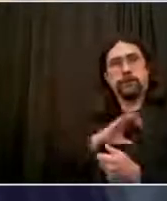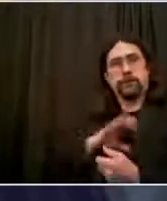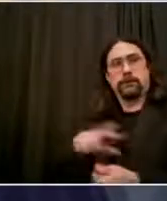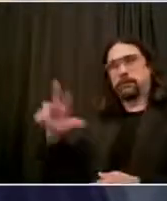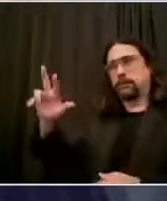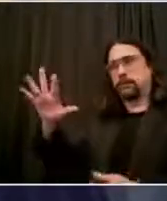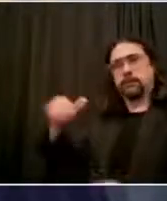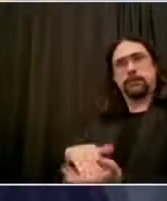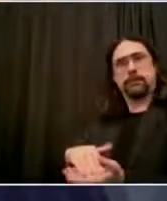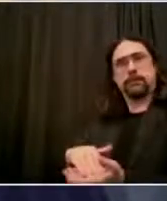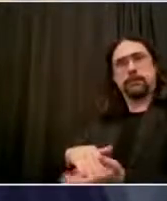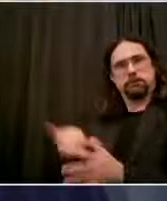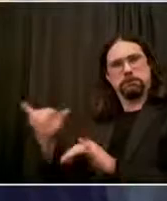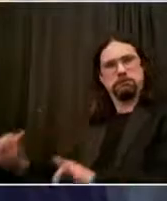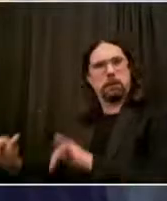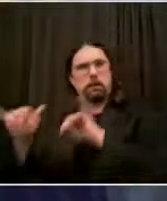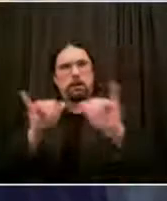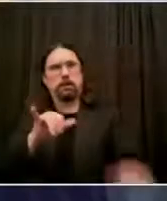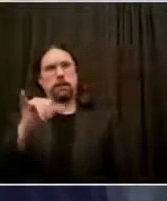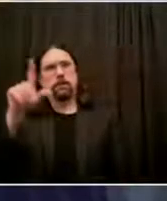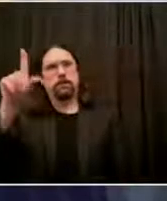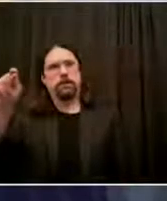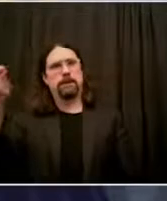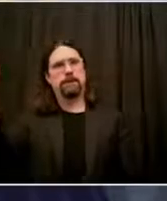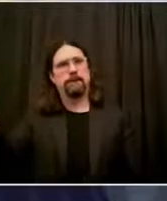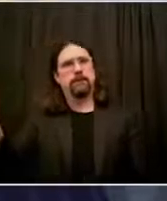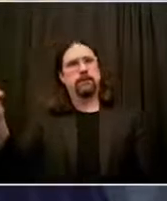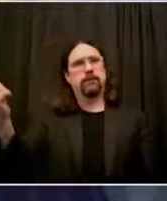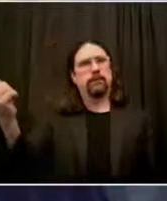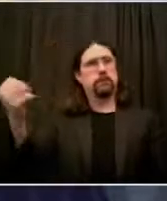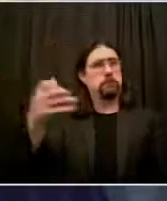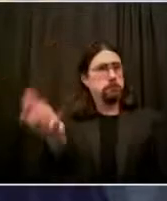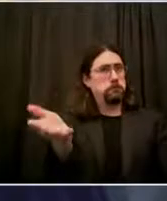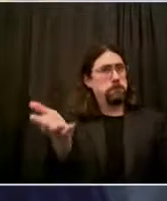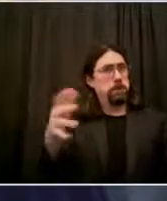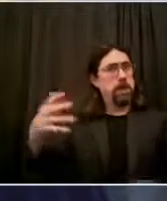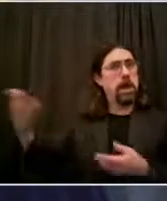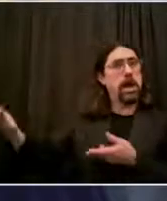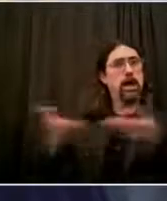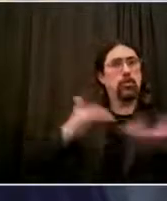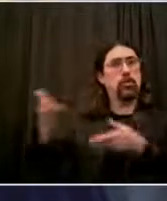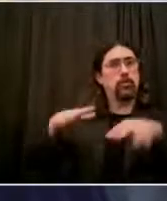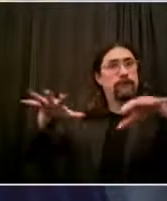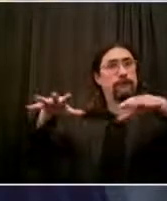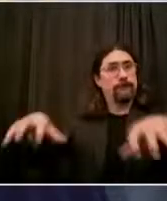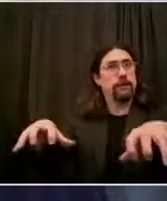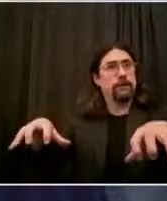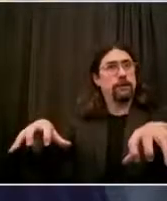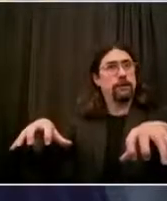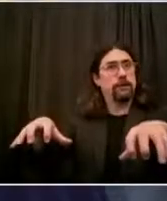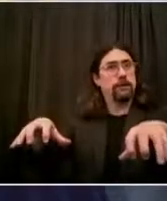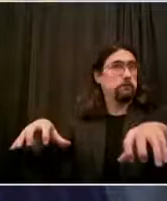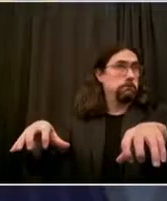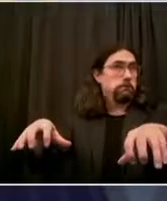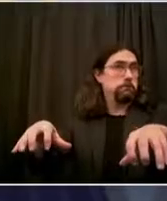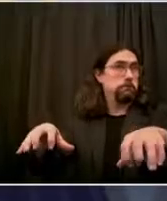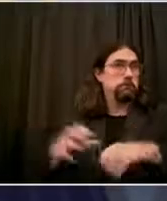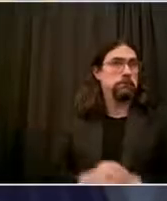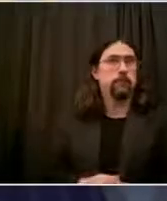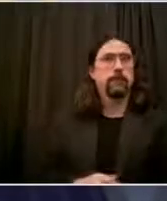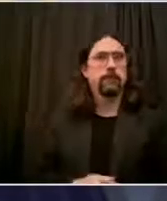dialogue with the City Council. As I said, I'm speaking again with the Black Latino Asian Caucus of the Council this week.